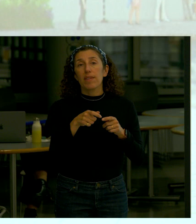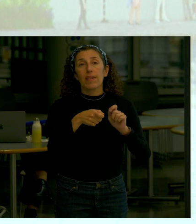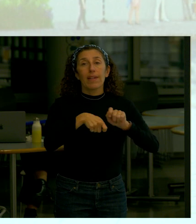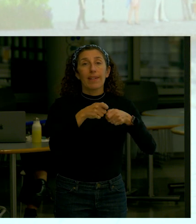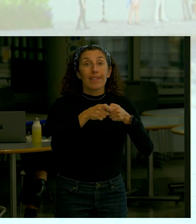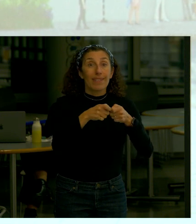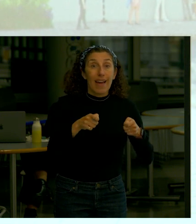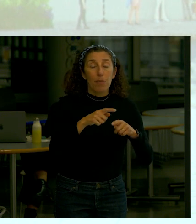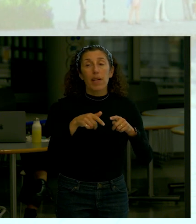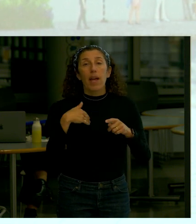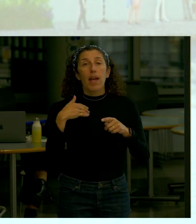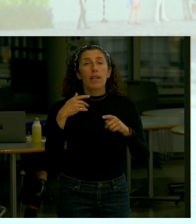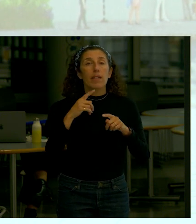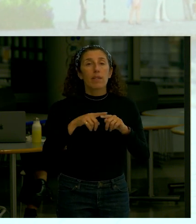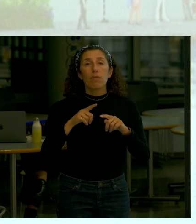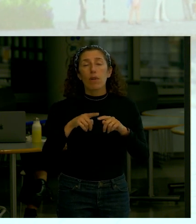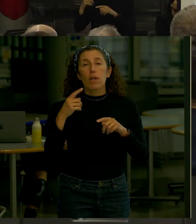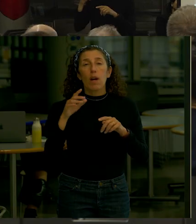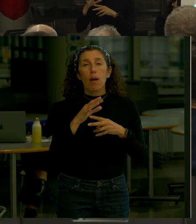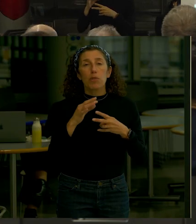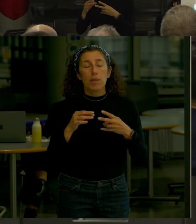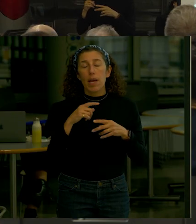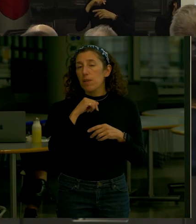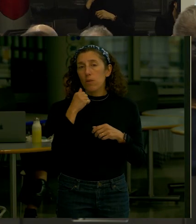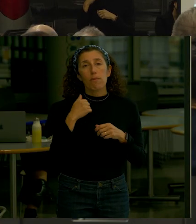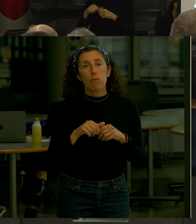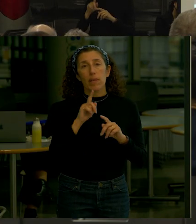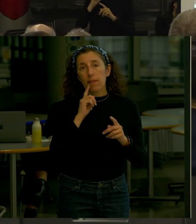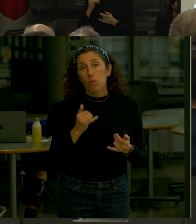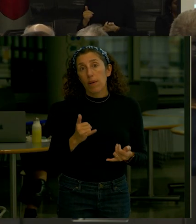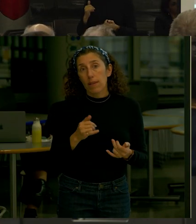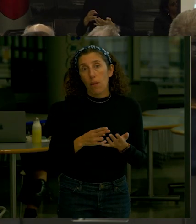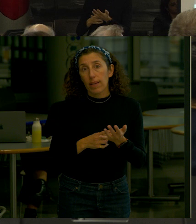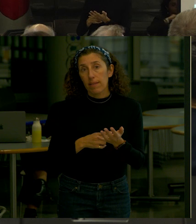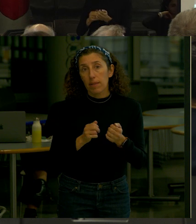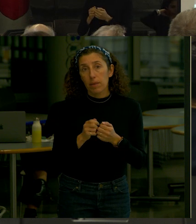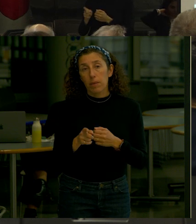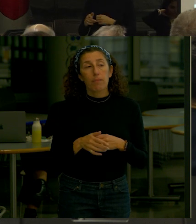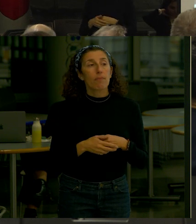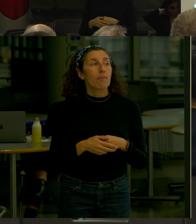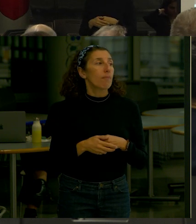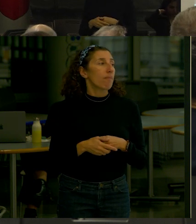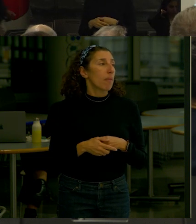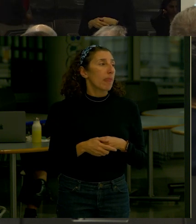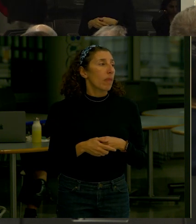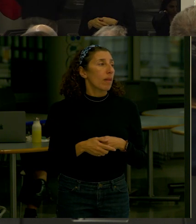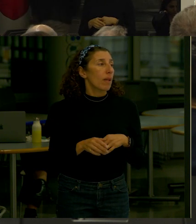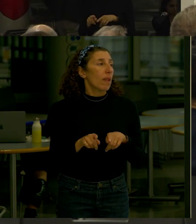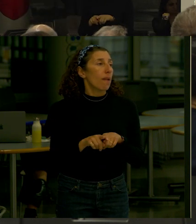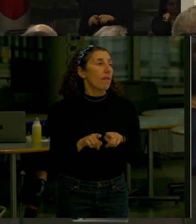can get back to you with more clear reasons for what we did and what we looked at I'd also like to take a look one back at Reach 5